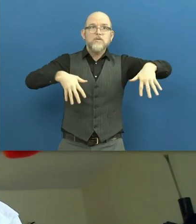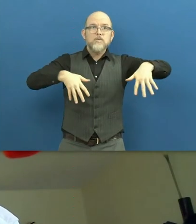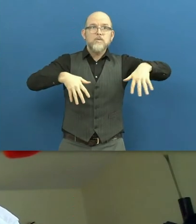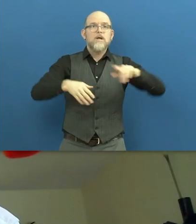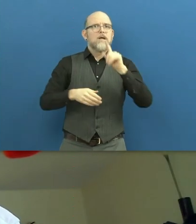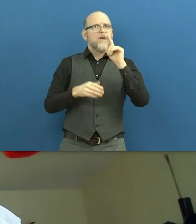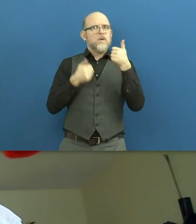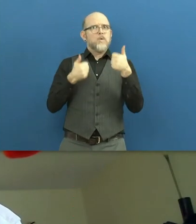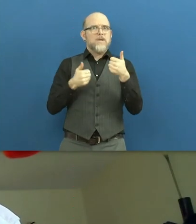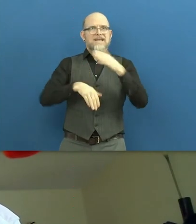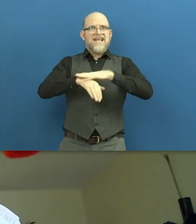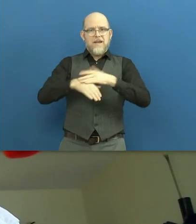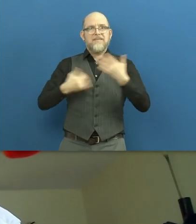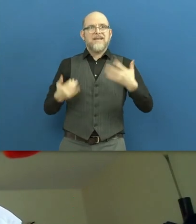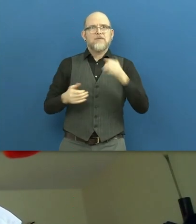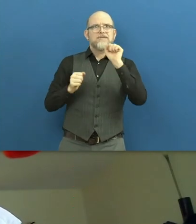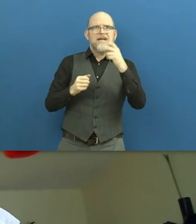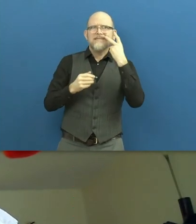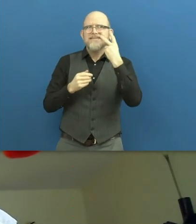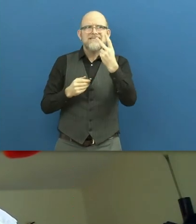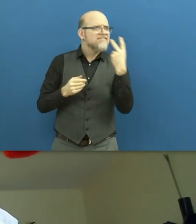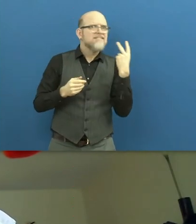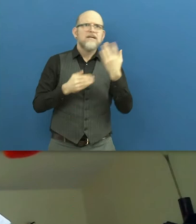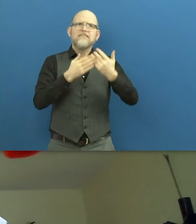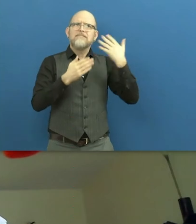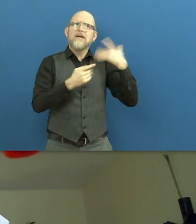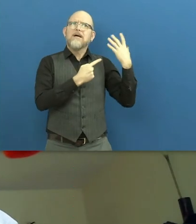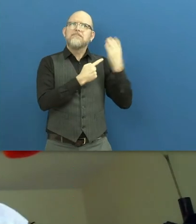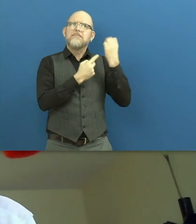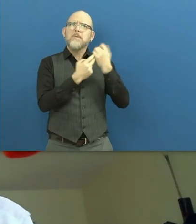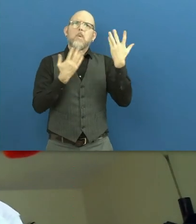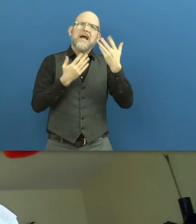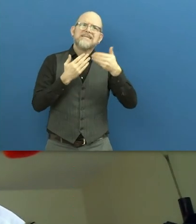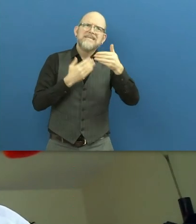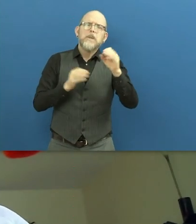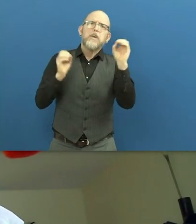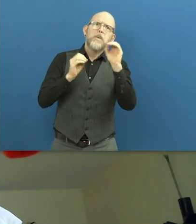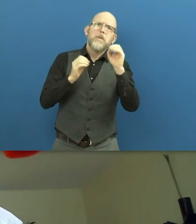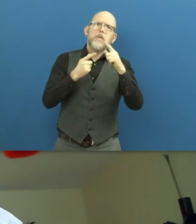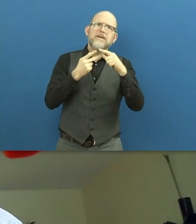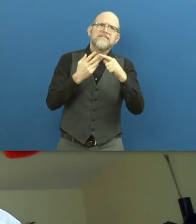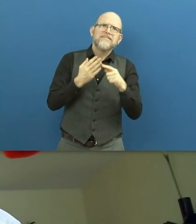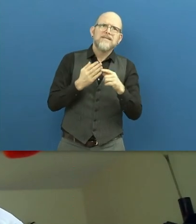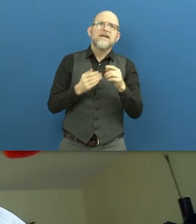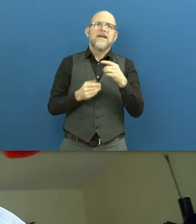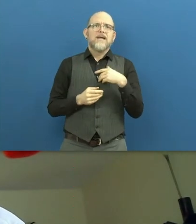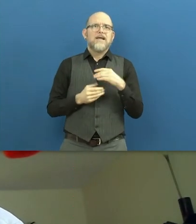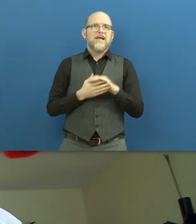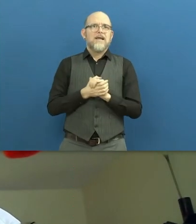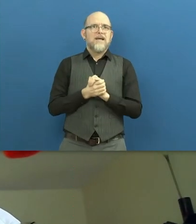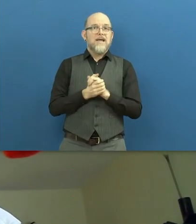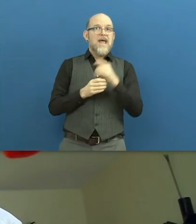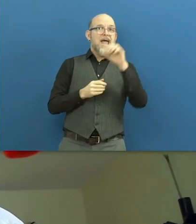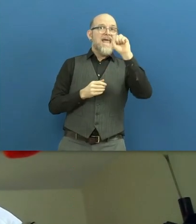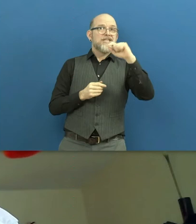It is a good time to review today the successes we have achieved and the gaps in terms of fulfilling SDG 8 in line